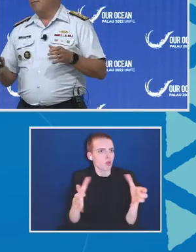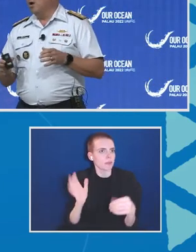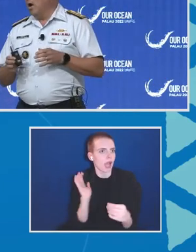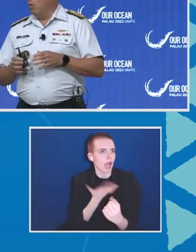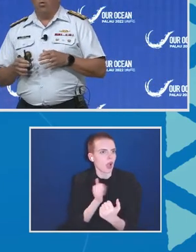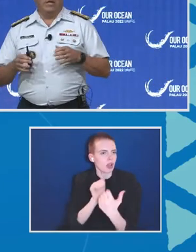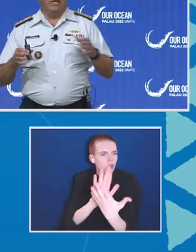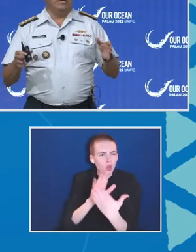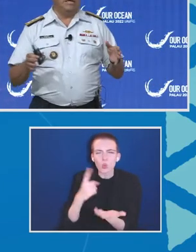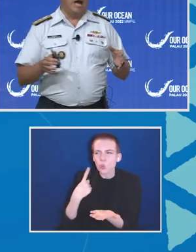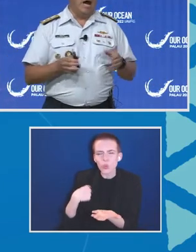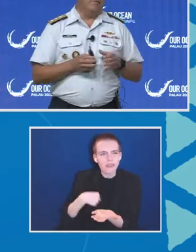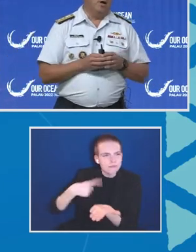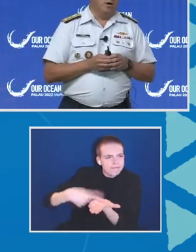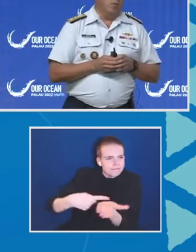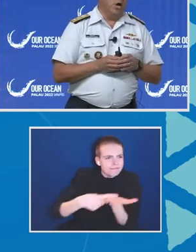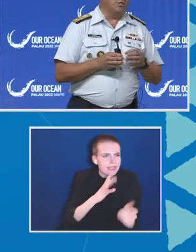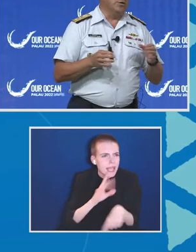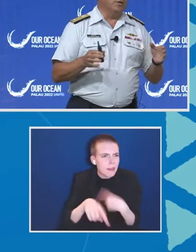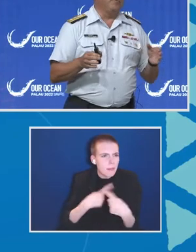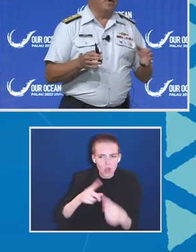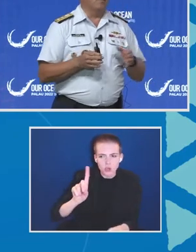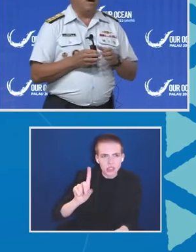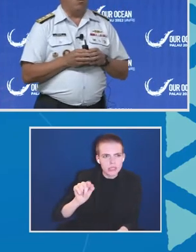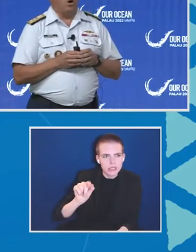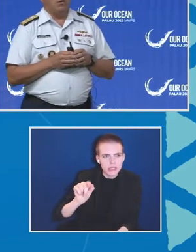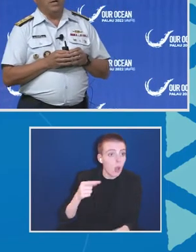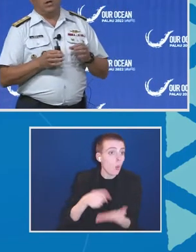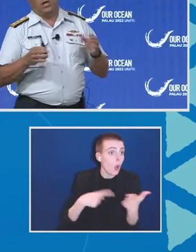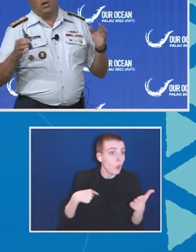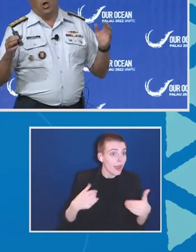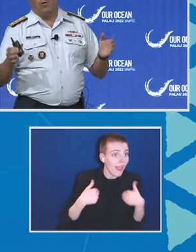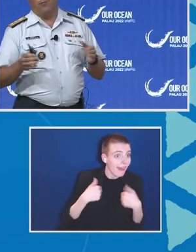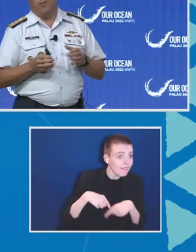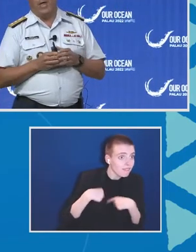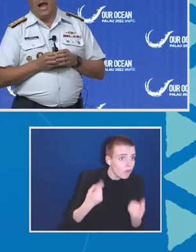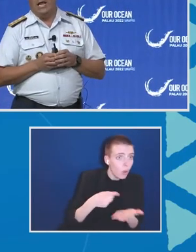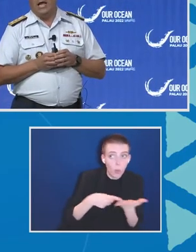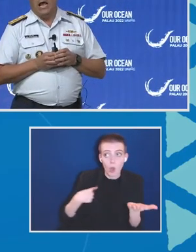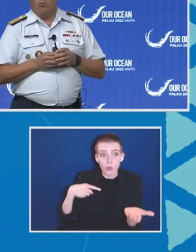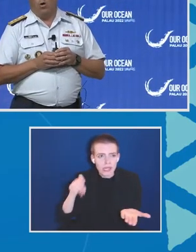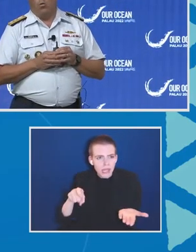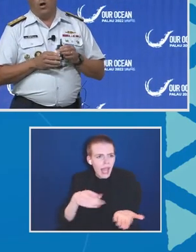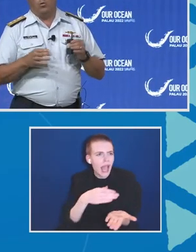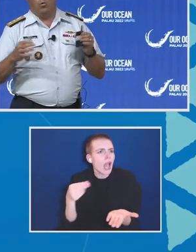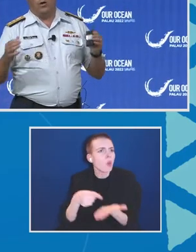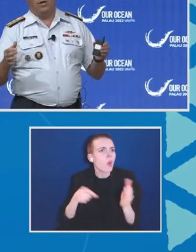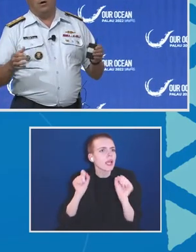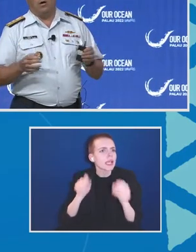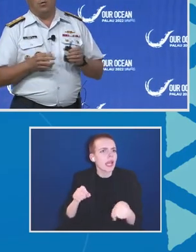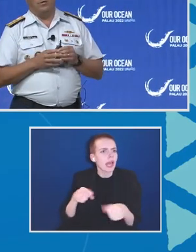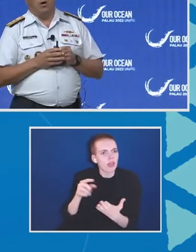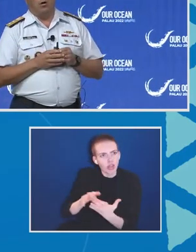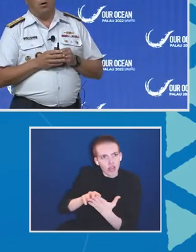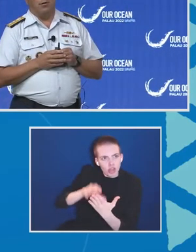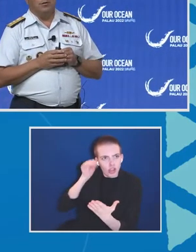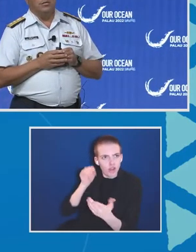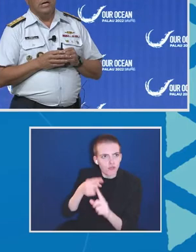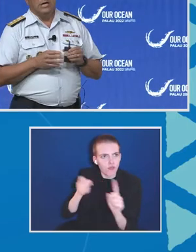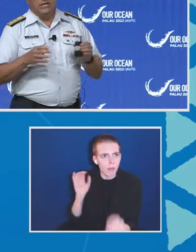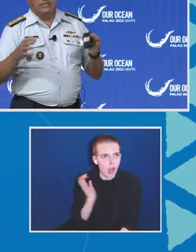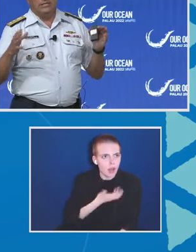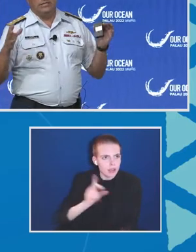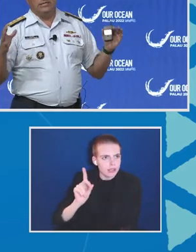what we have, what we need to have, but we also need to figure out what we can learn from that. And what we're working on with our